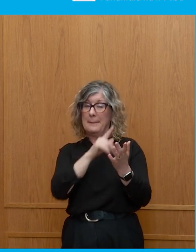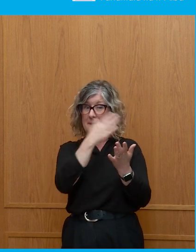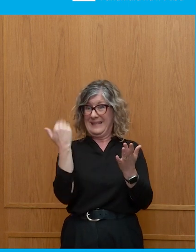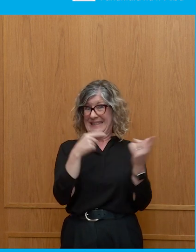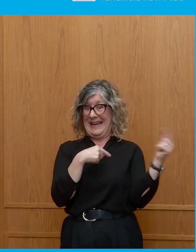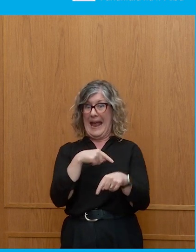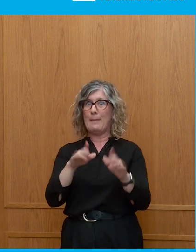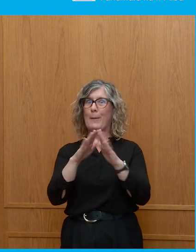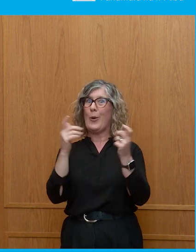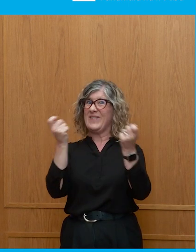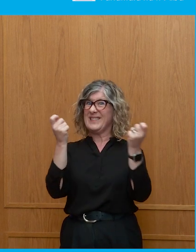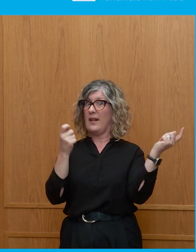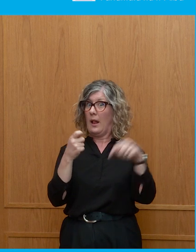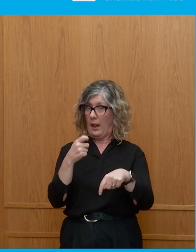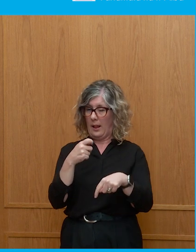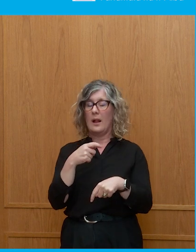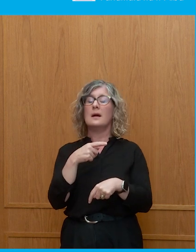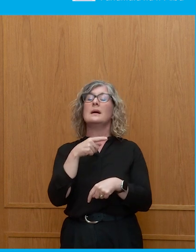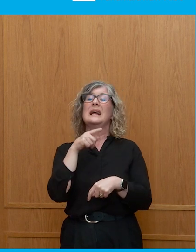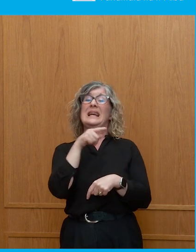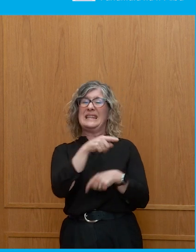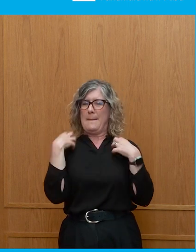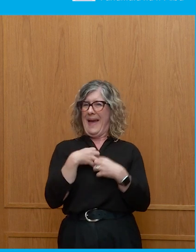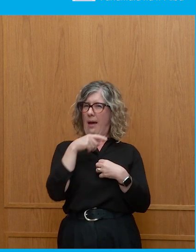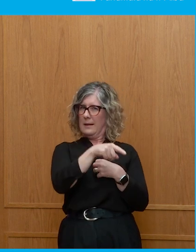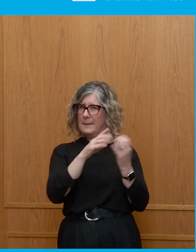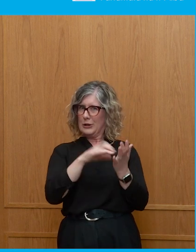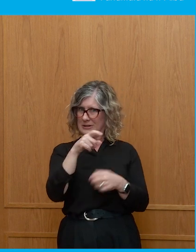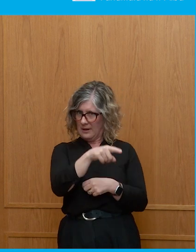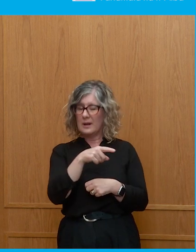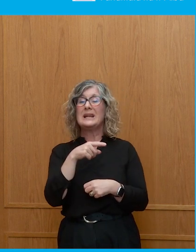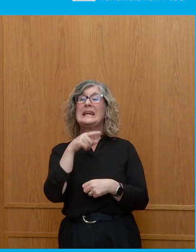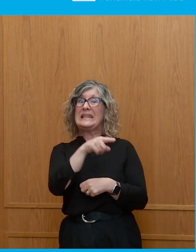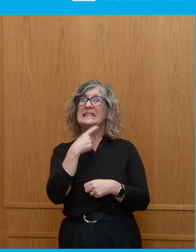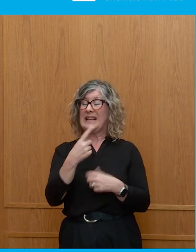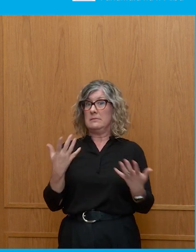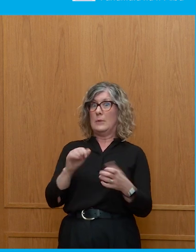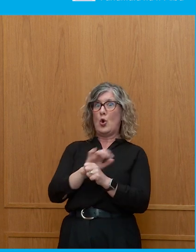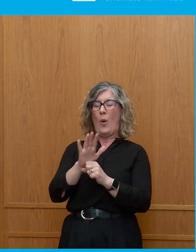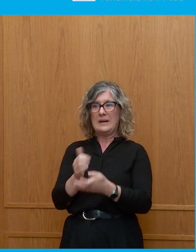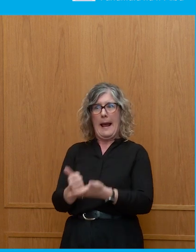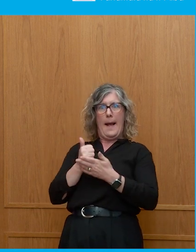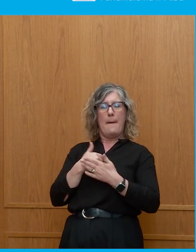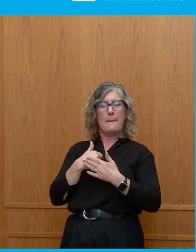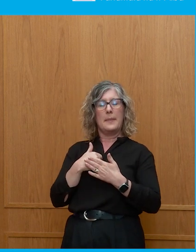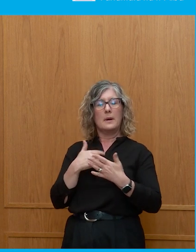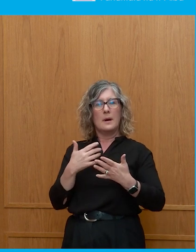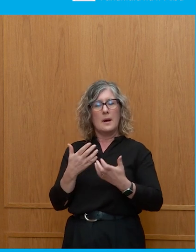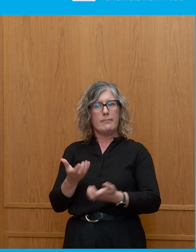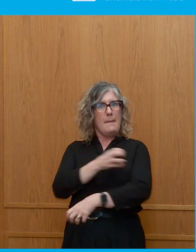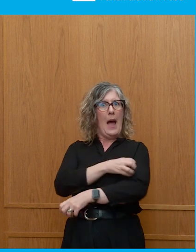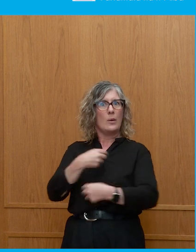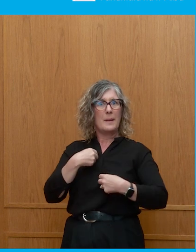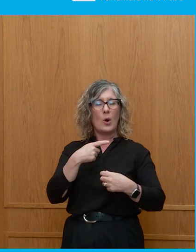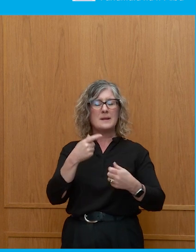event. And he talks about how COVID really empowered his role, because he was the kind of face of the